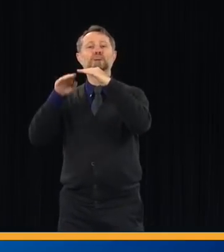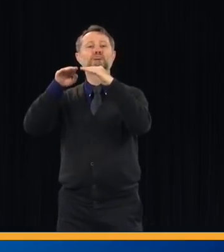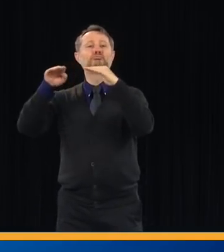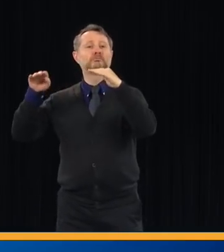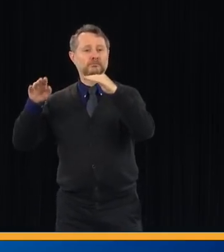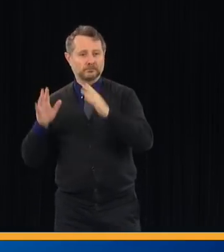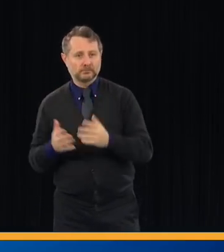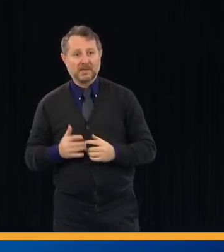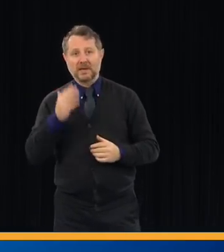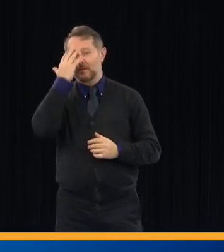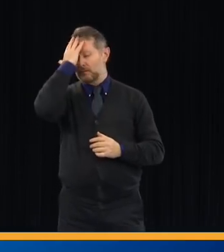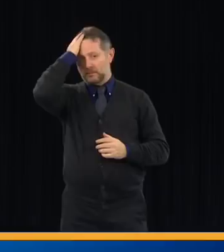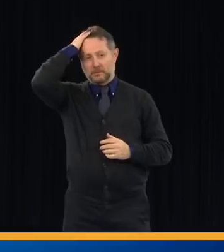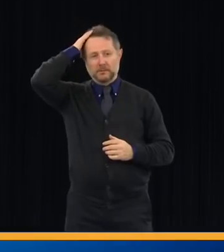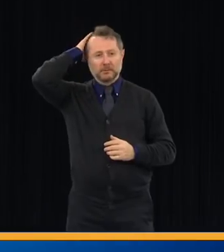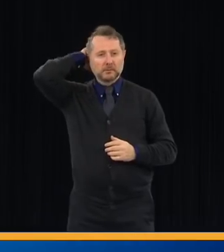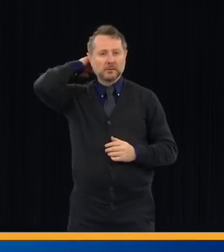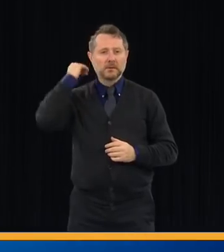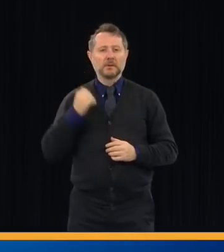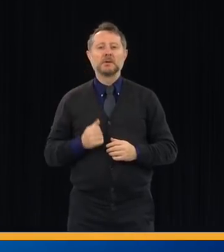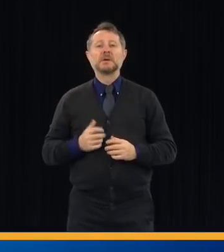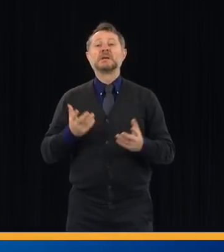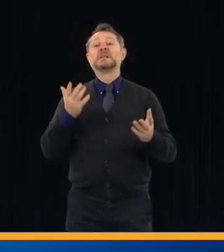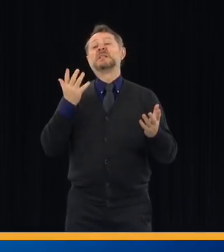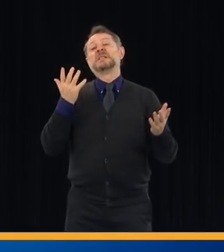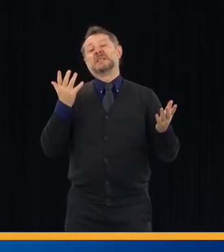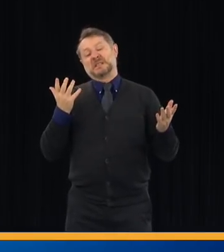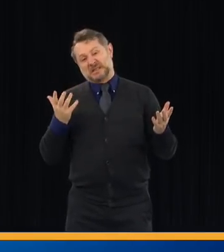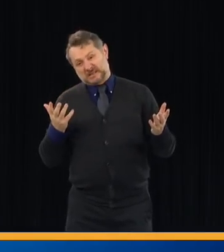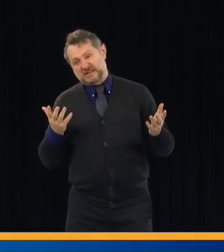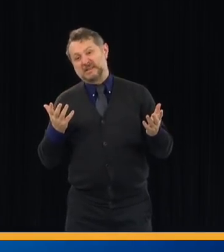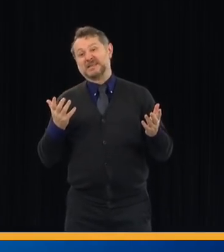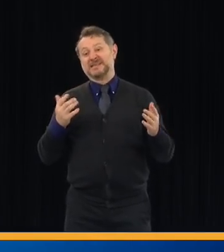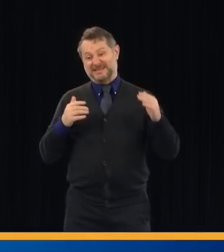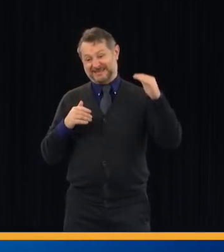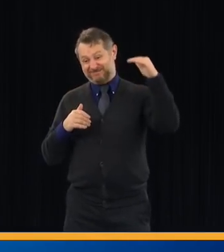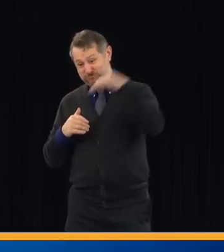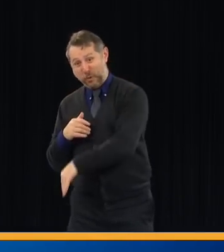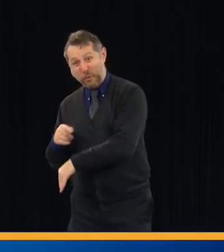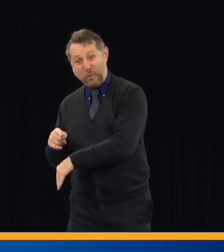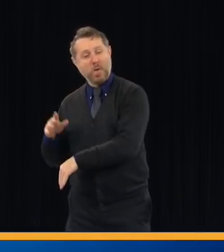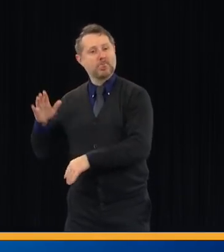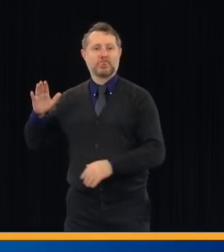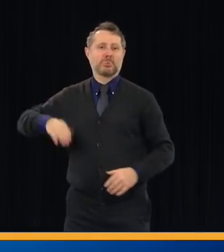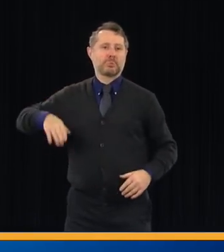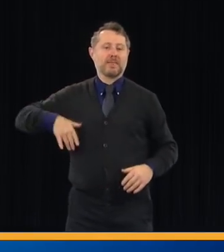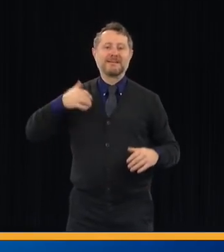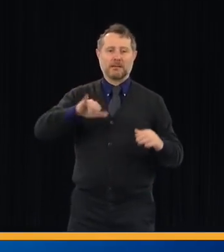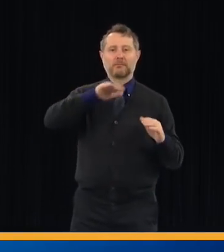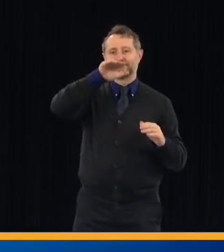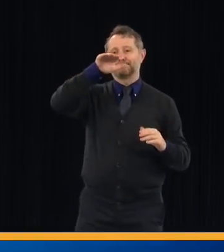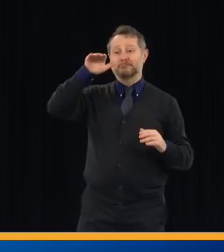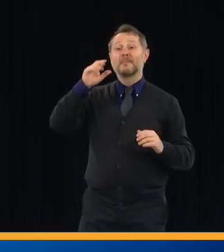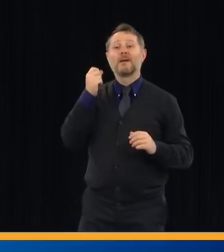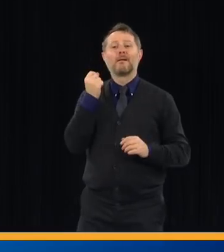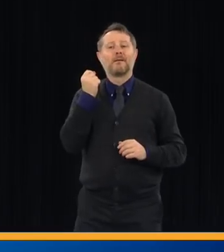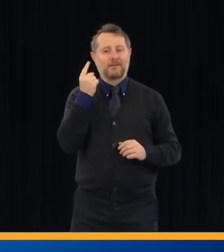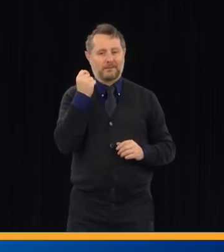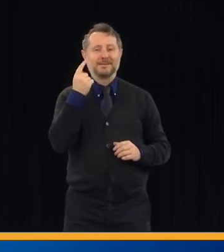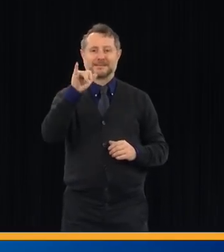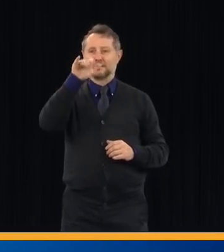You're not seeing a great decline in the numbers, but you're seeing a flattening.